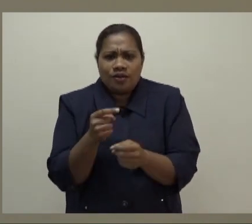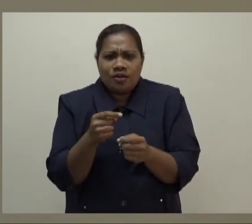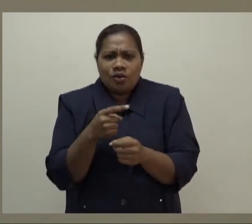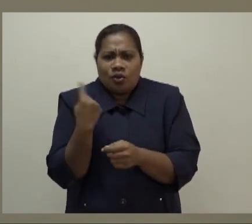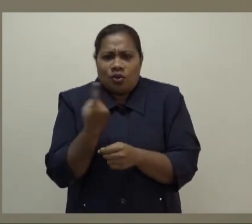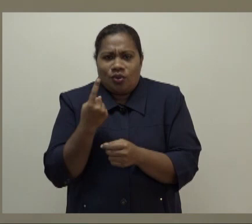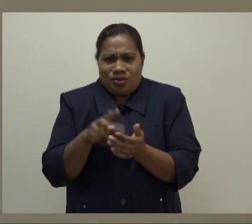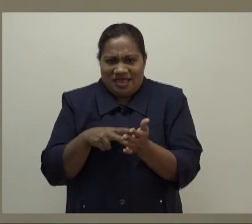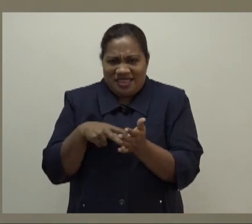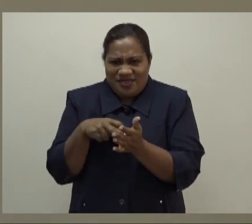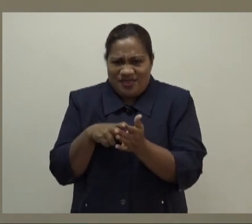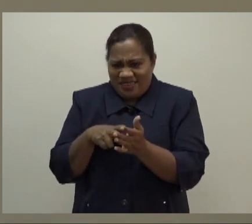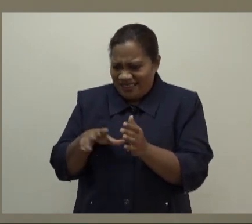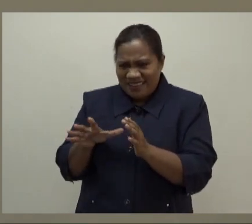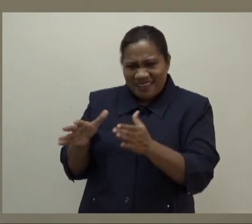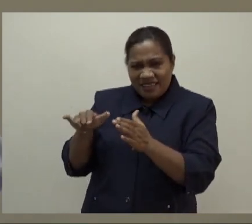protected. Thank you.